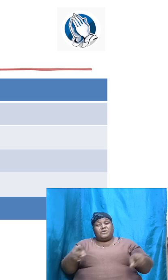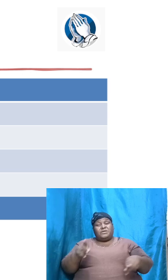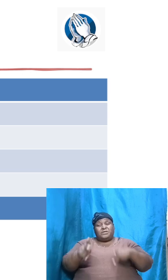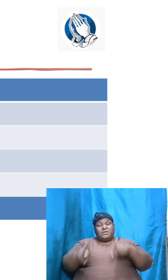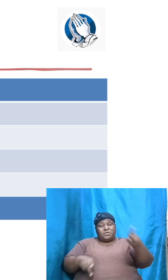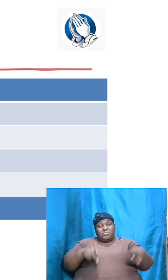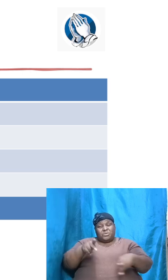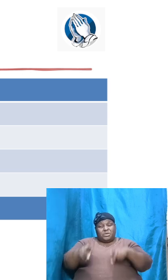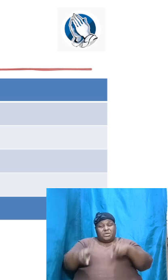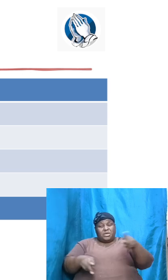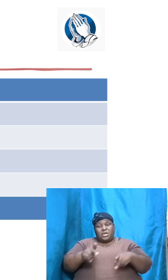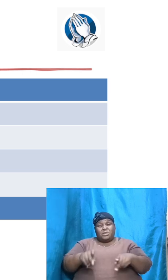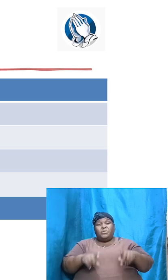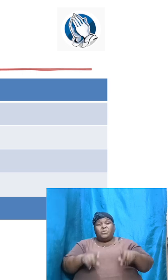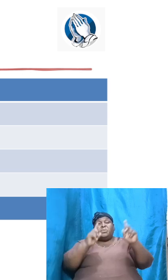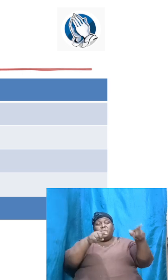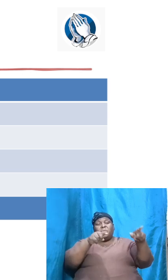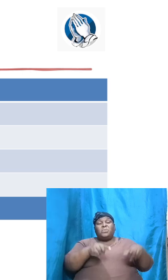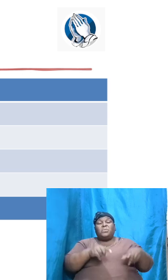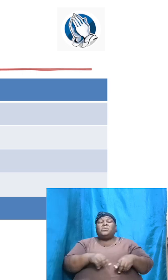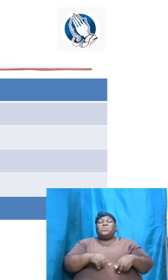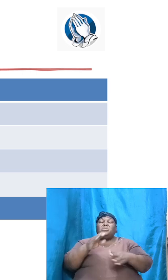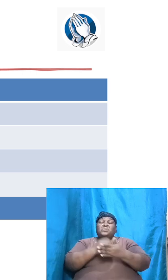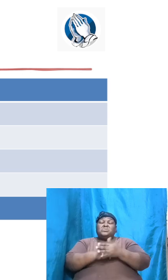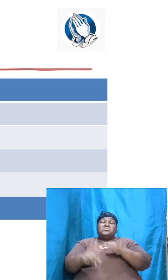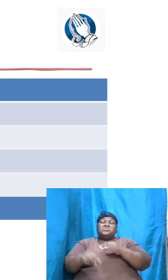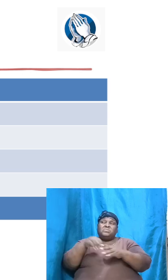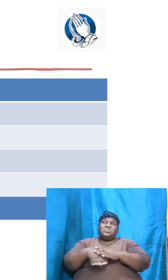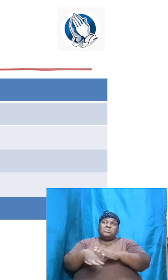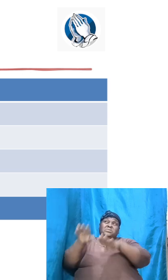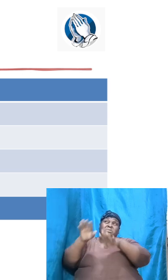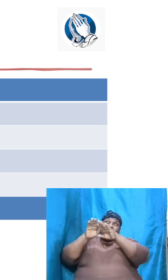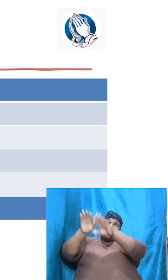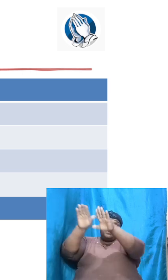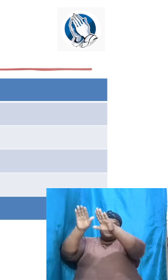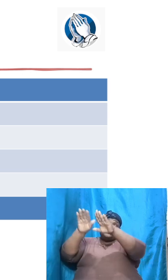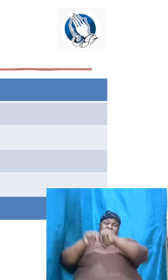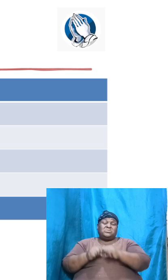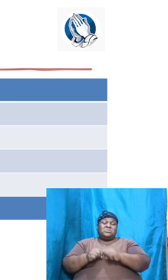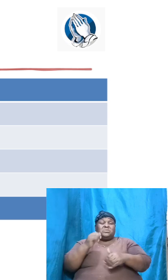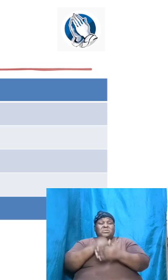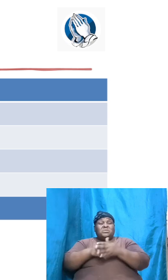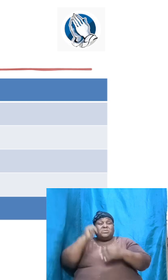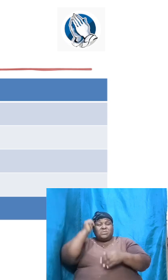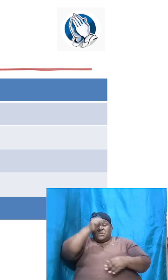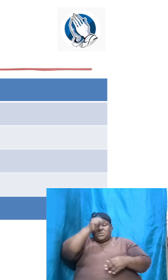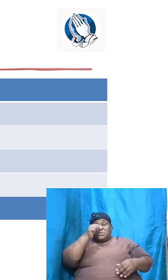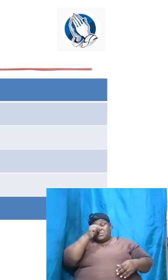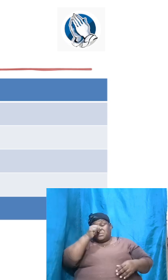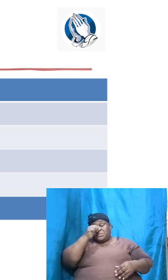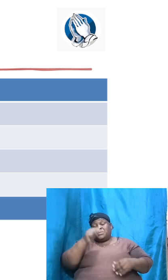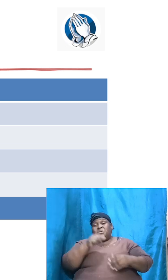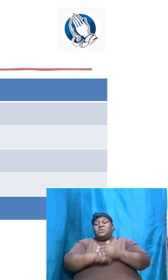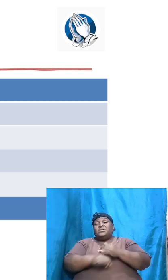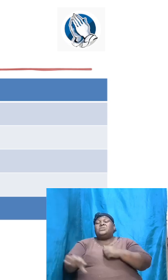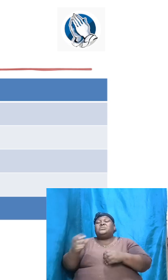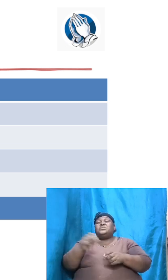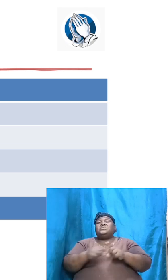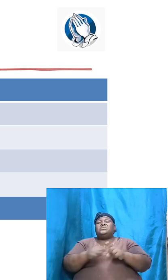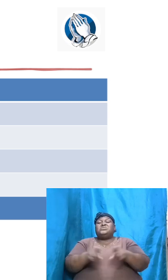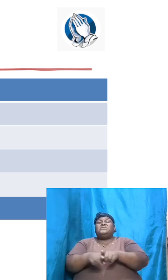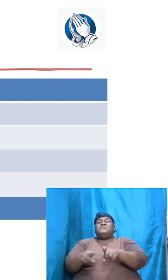Caucasus Mountains. Some in the Africans. Some in the sub-Saharan areas.